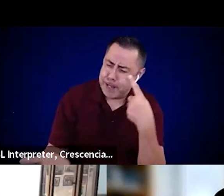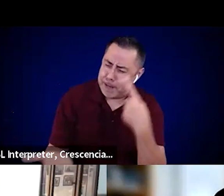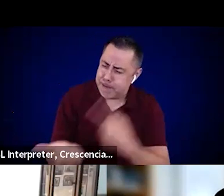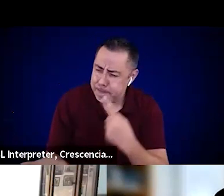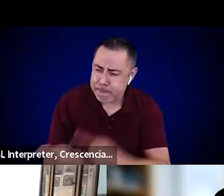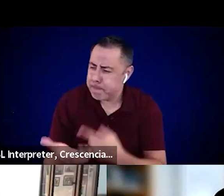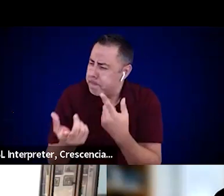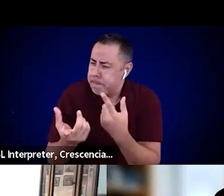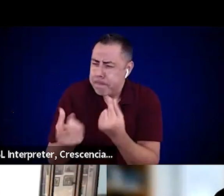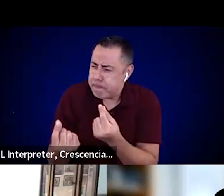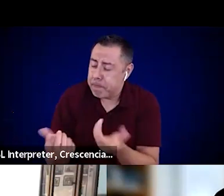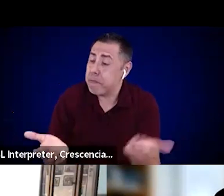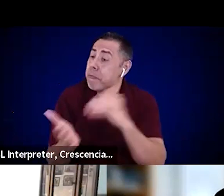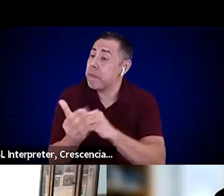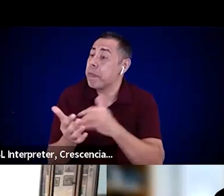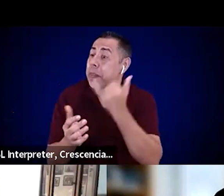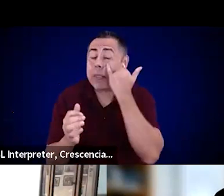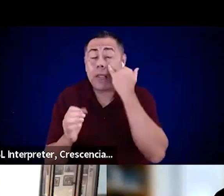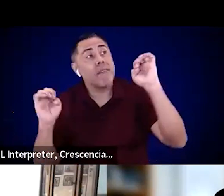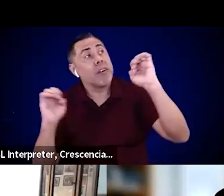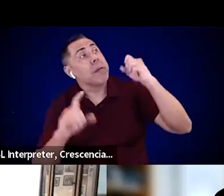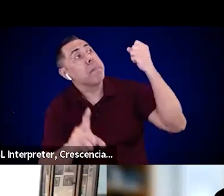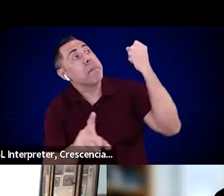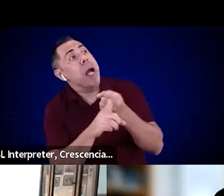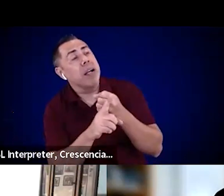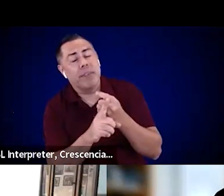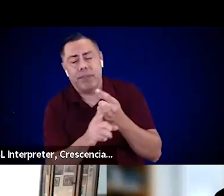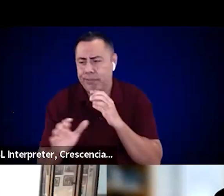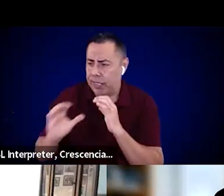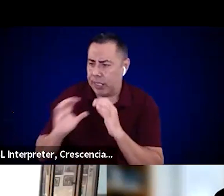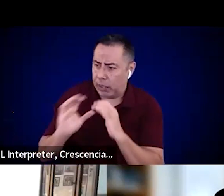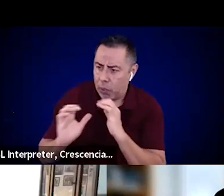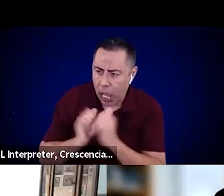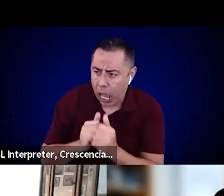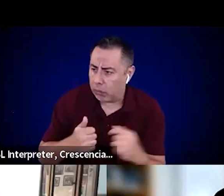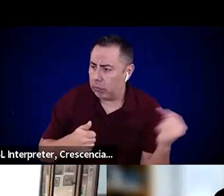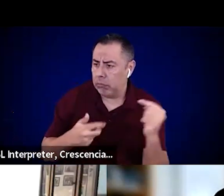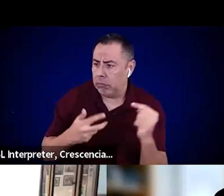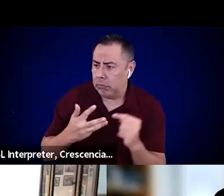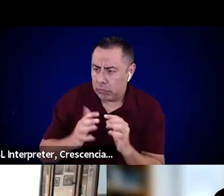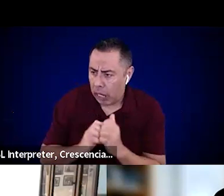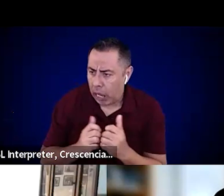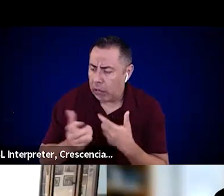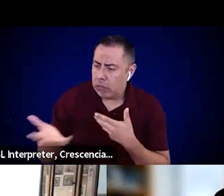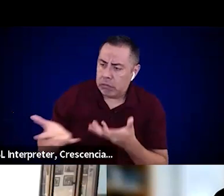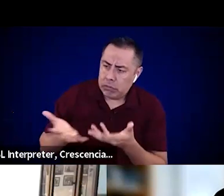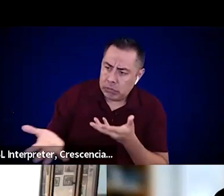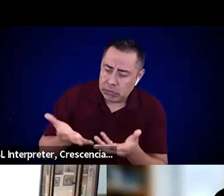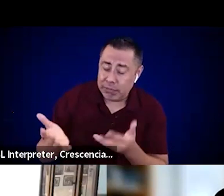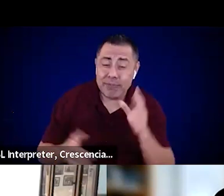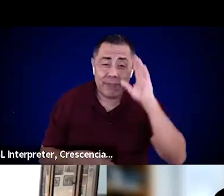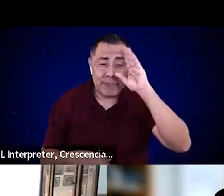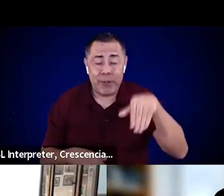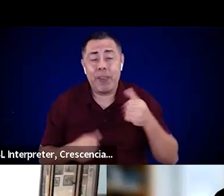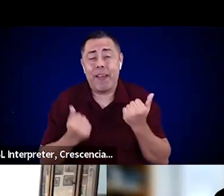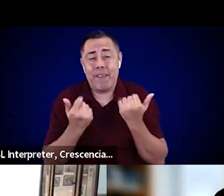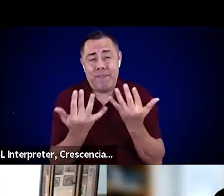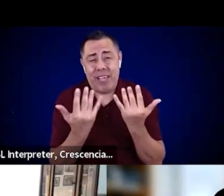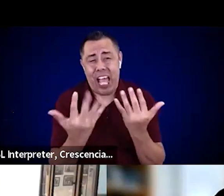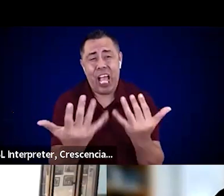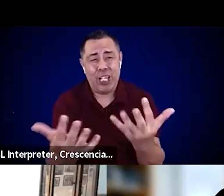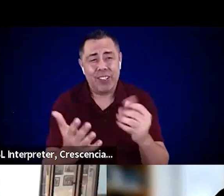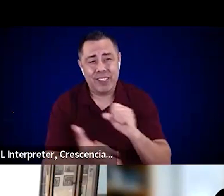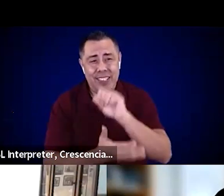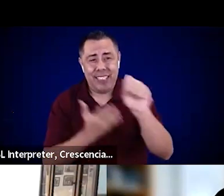again. And of course, you know, with the way our wildfire seasons have expanded in California and Nevada, it will